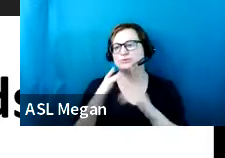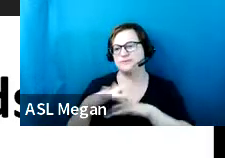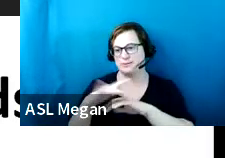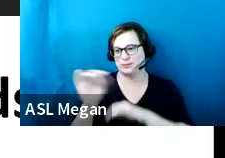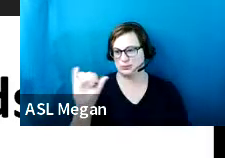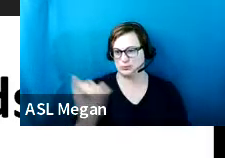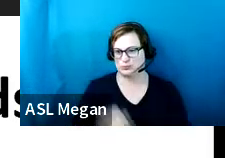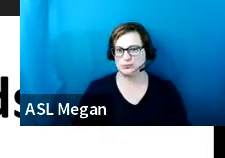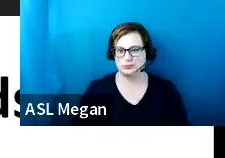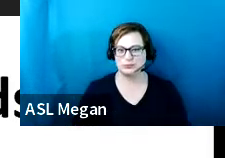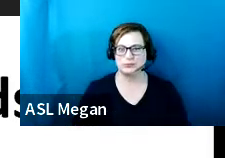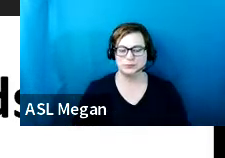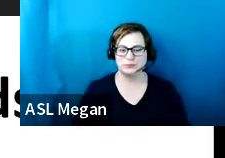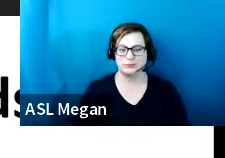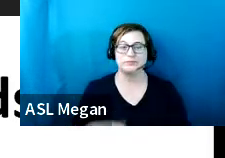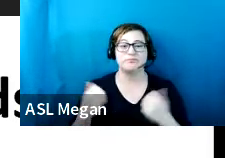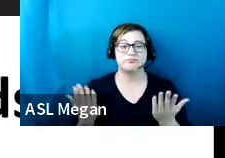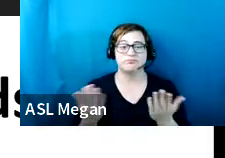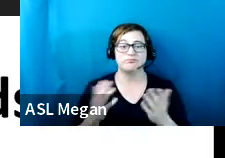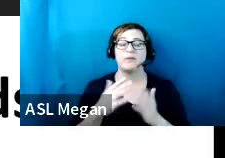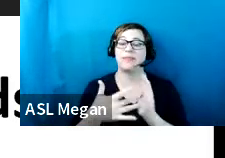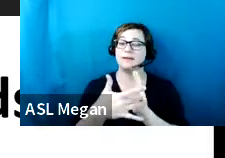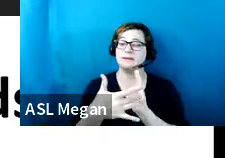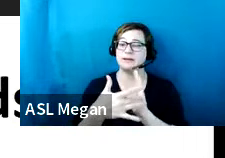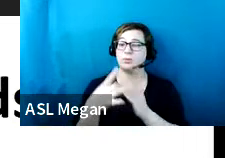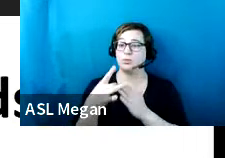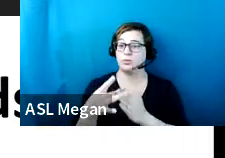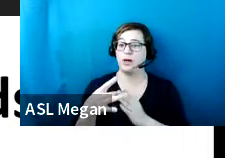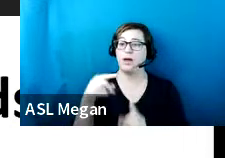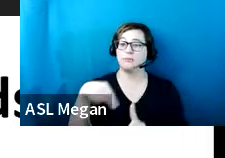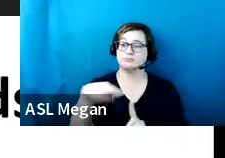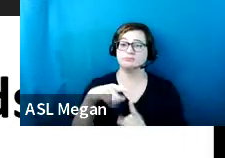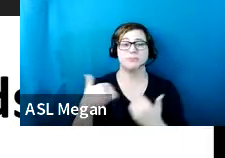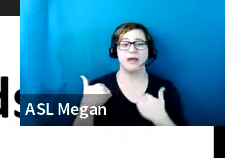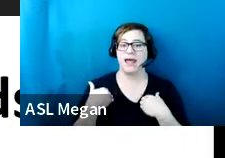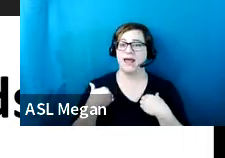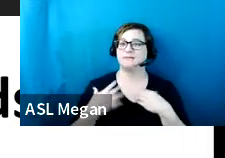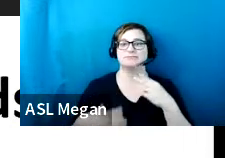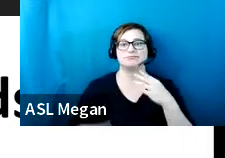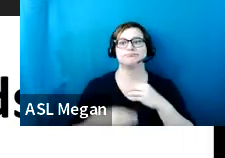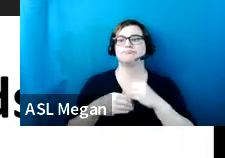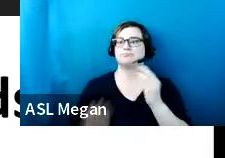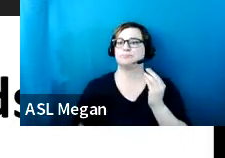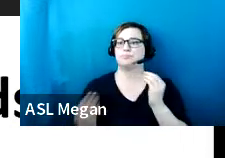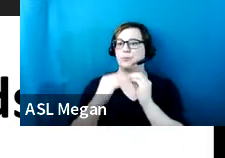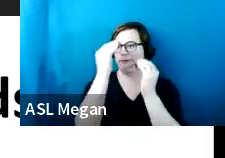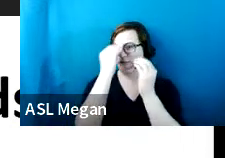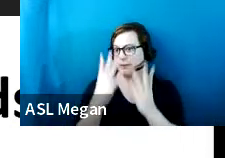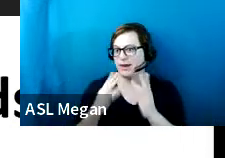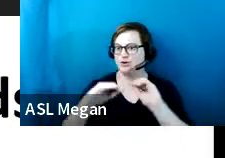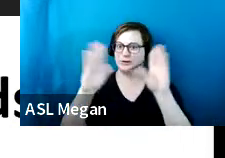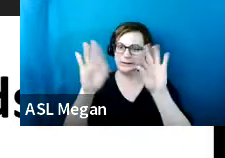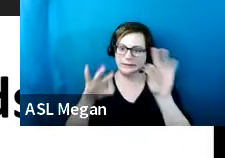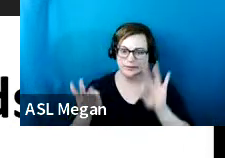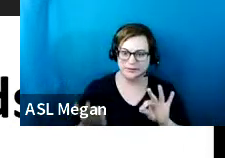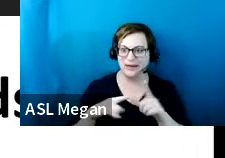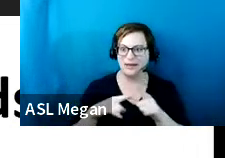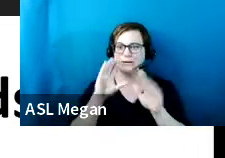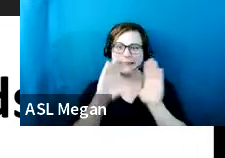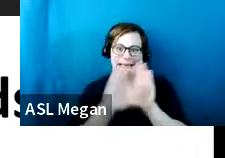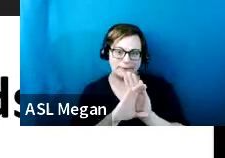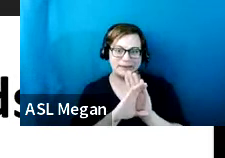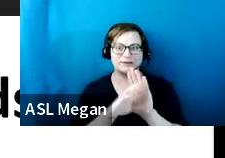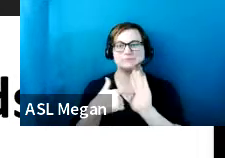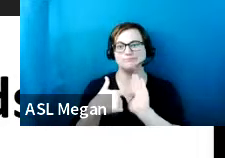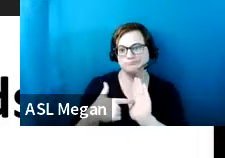These, uh, technical guides have lots of additional clarifications, additional images, and